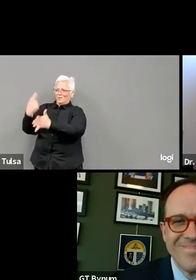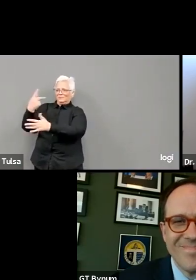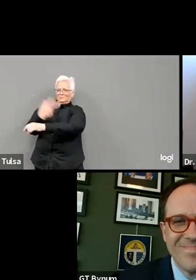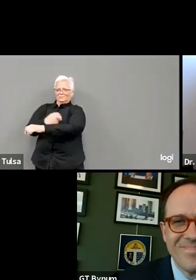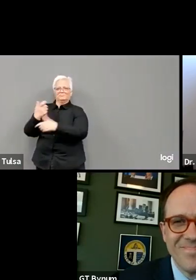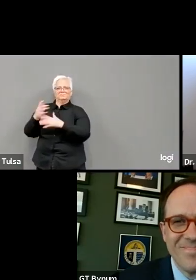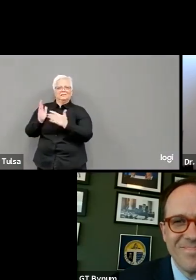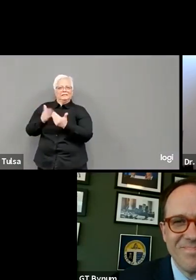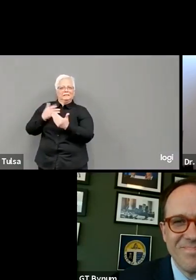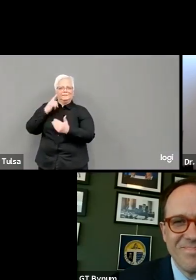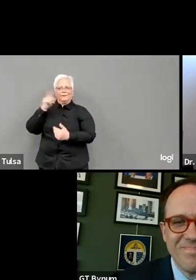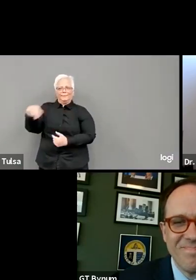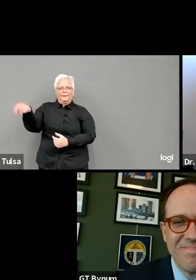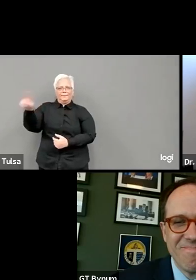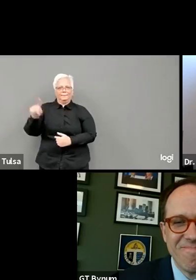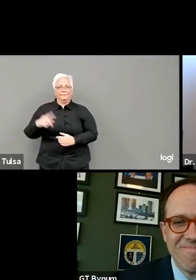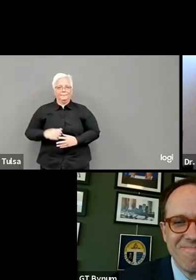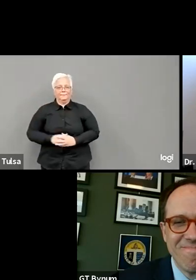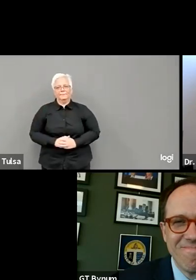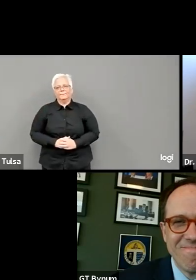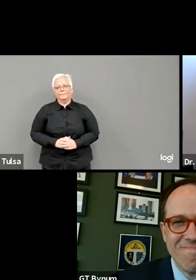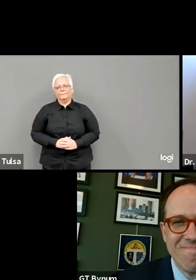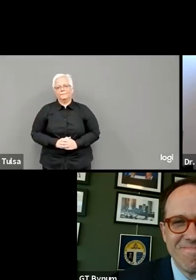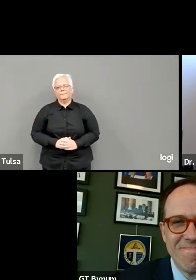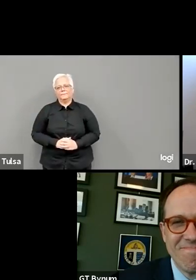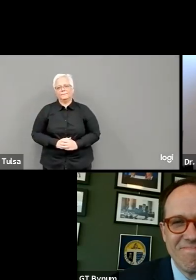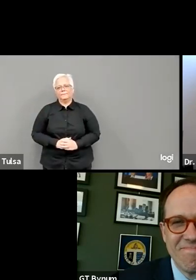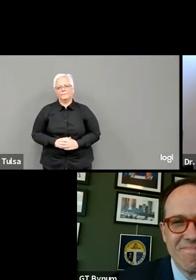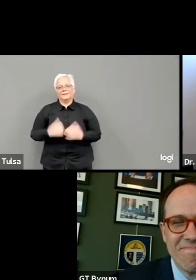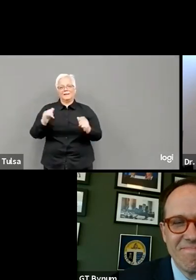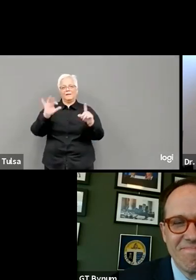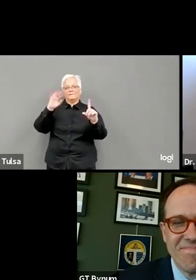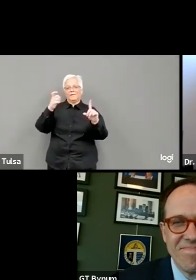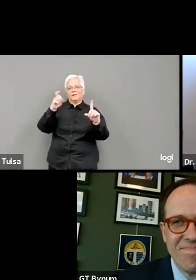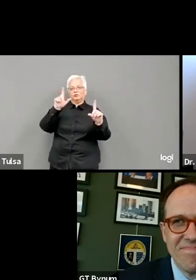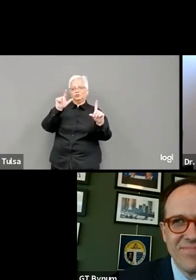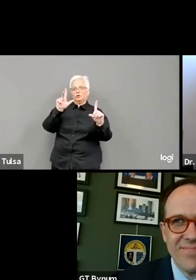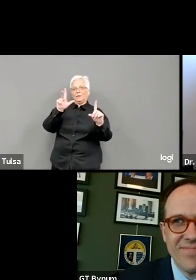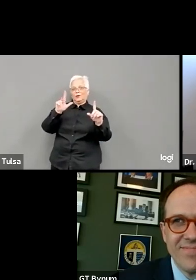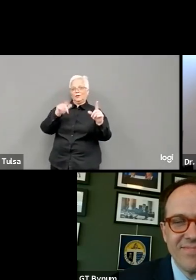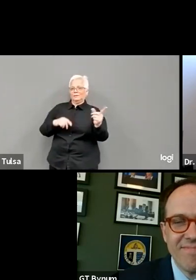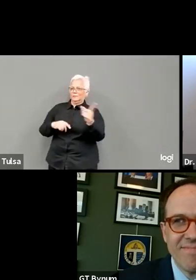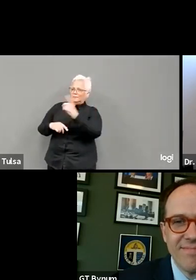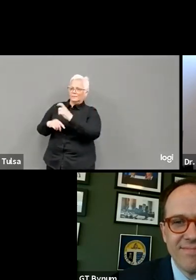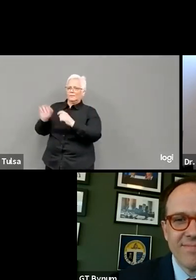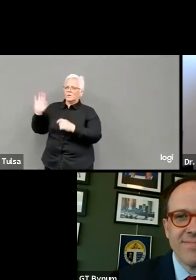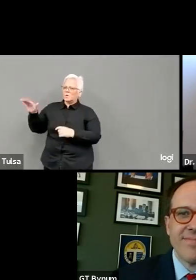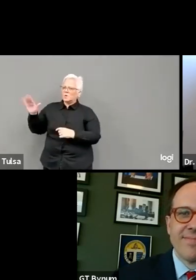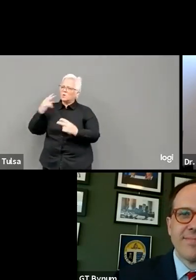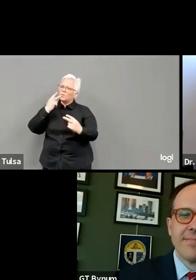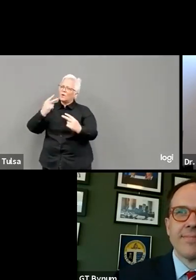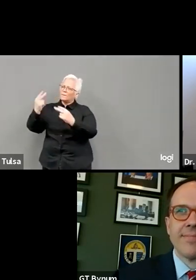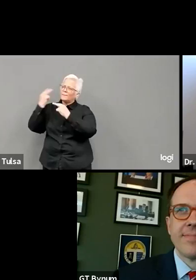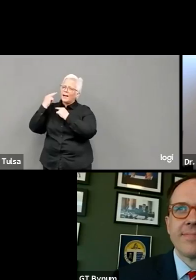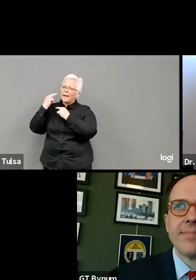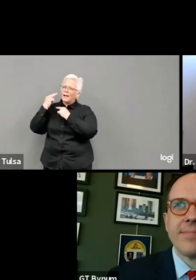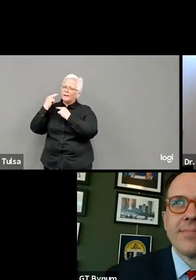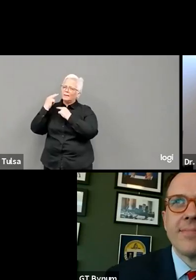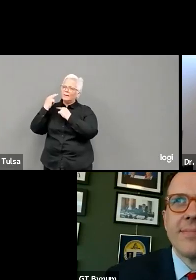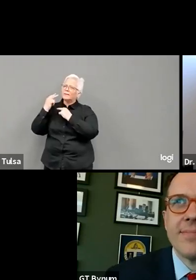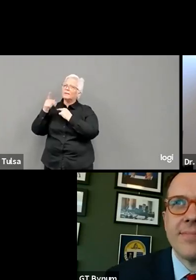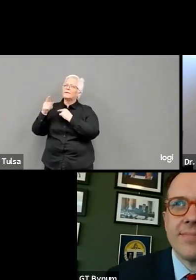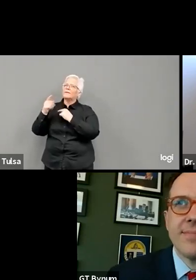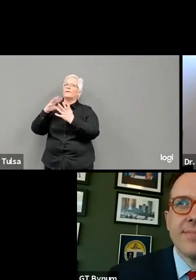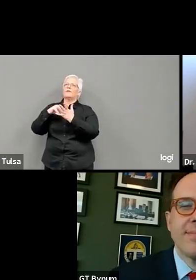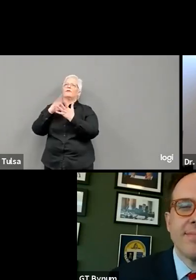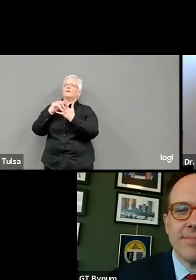There's a whole bunch of stuff. Bottom line is that no one knew how long this was going to last. No one expected to be